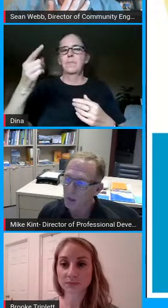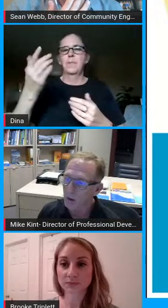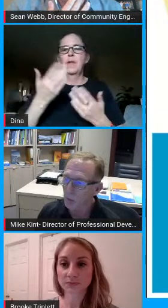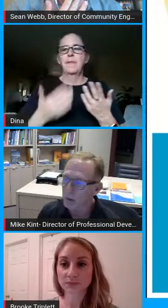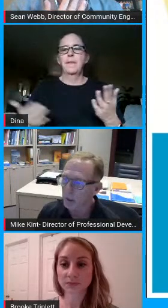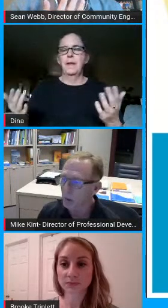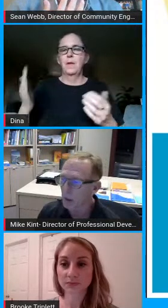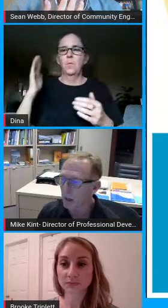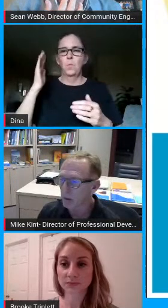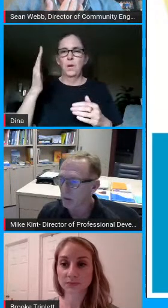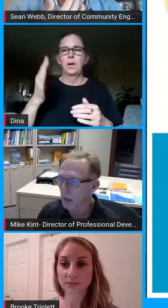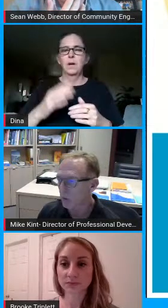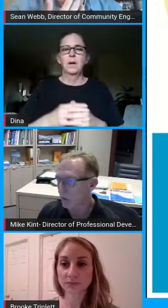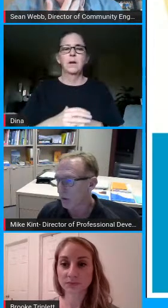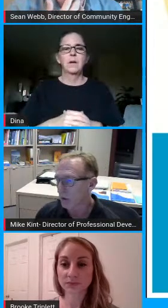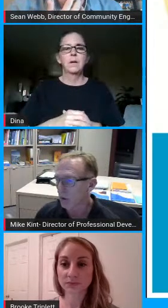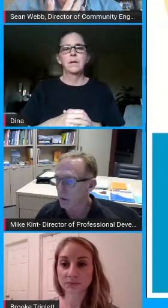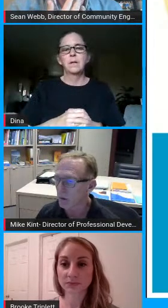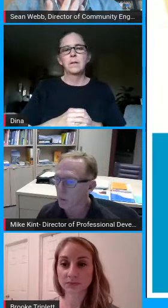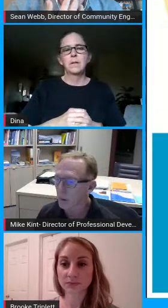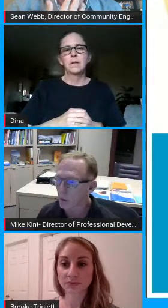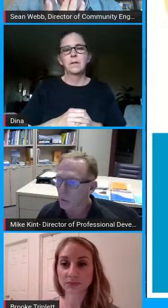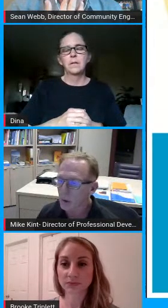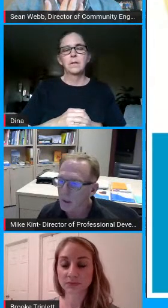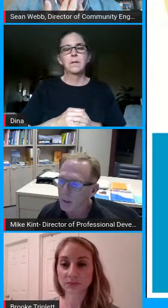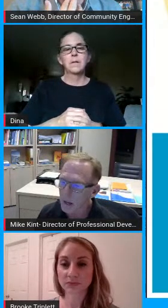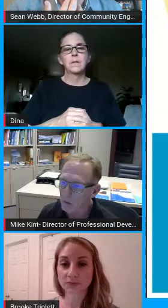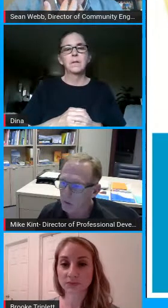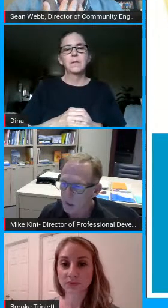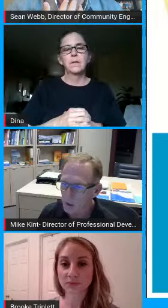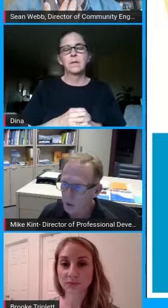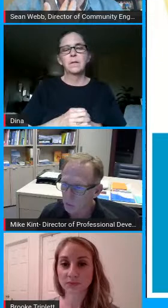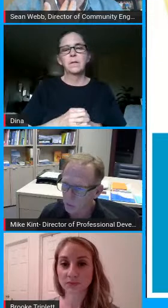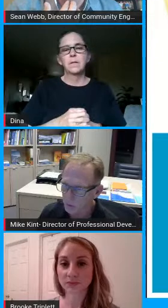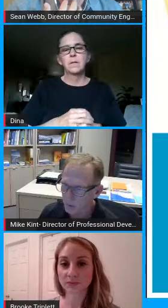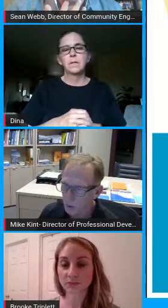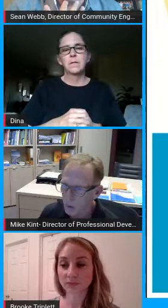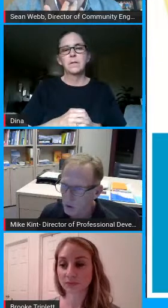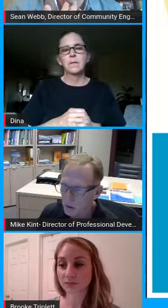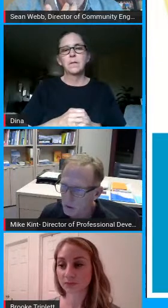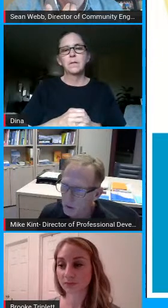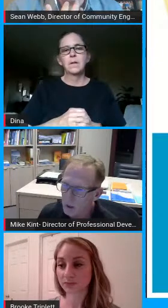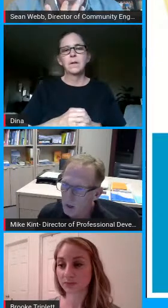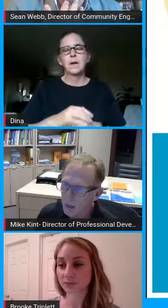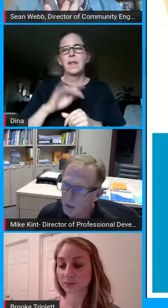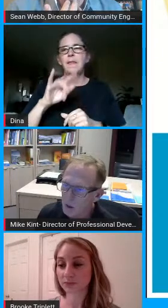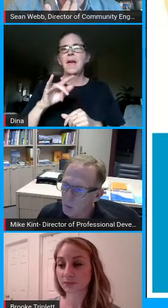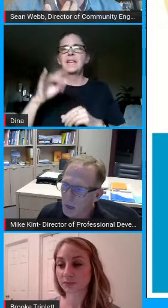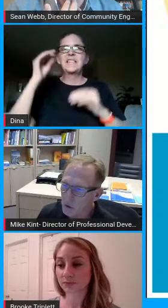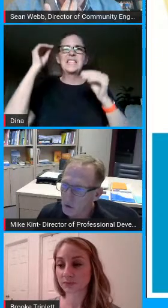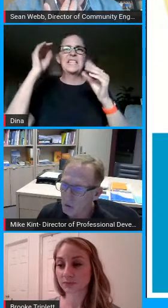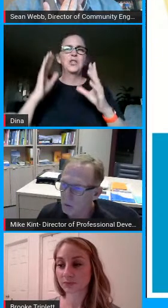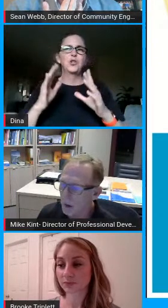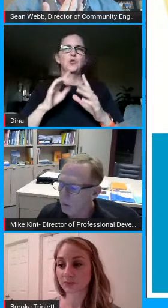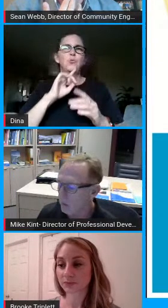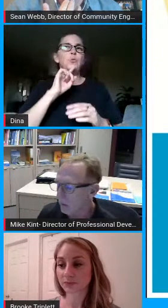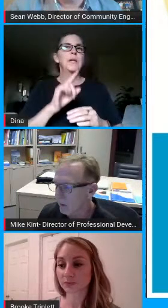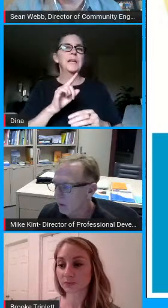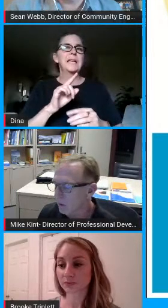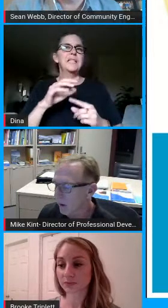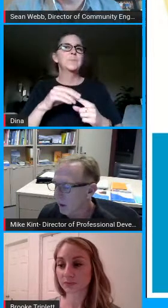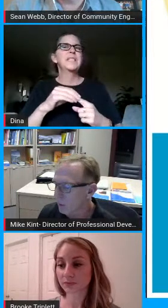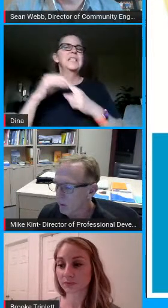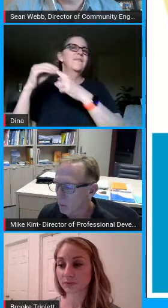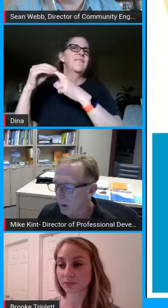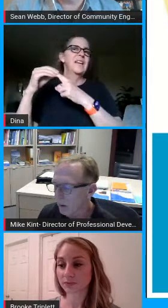possibly rolled out one day but not not turned in till the end of the week so really that is a teacher specific question and um as you as